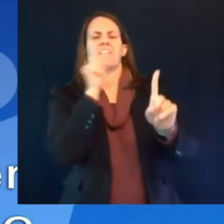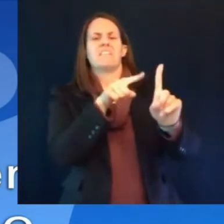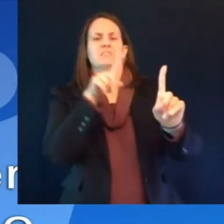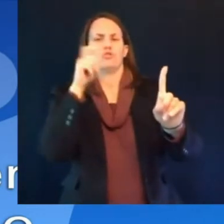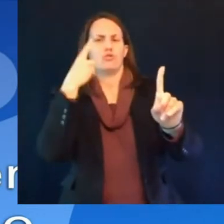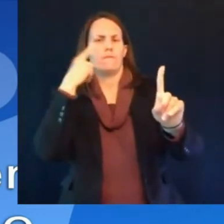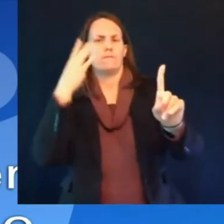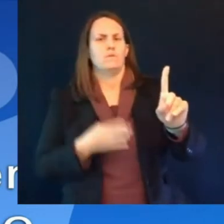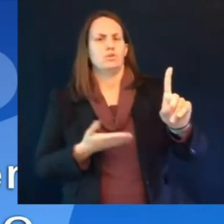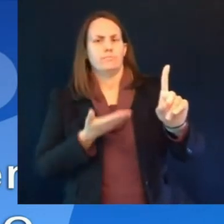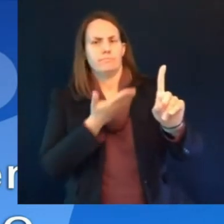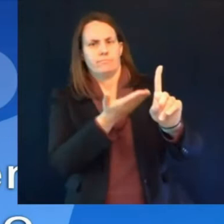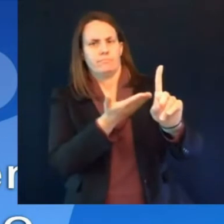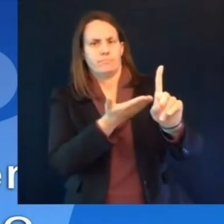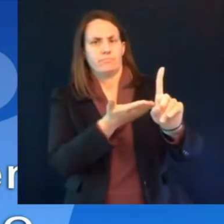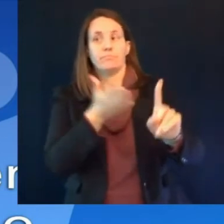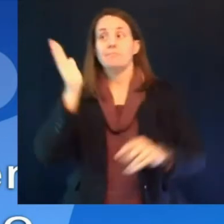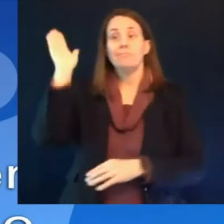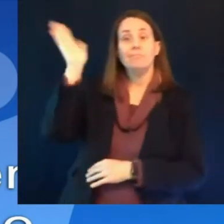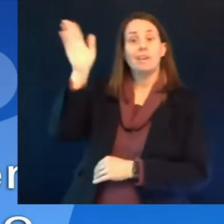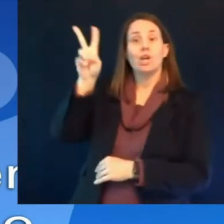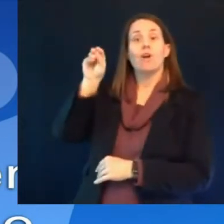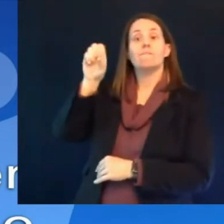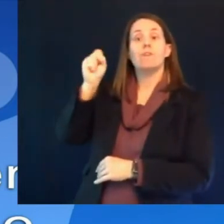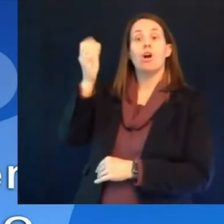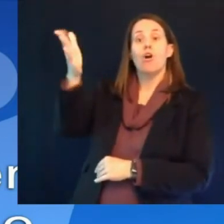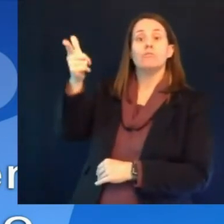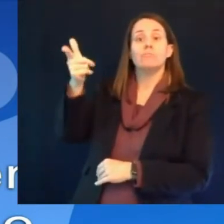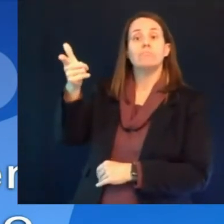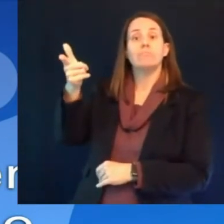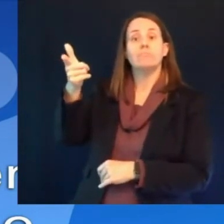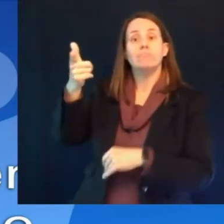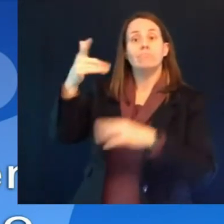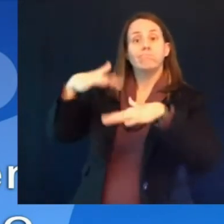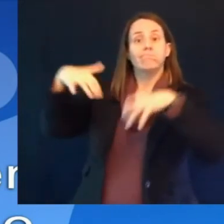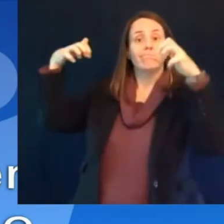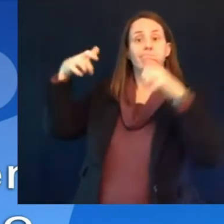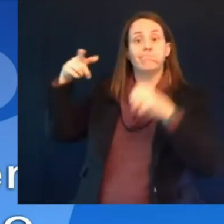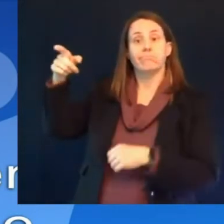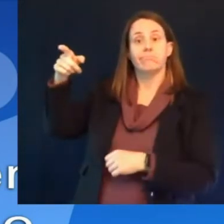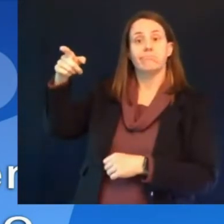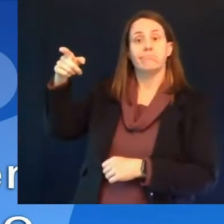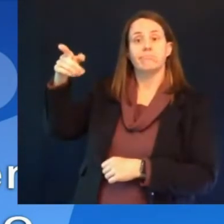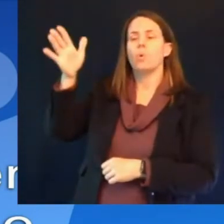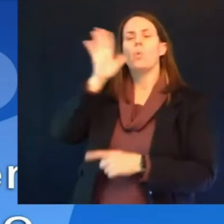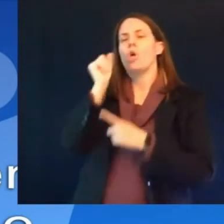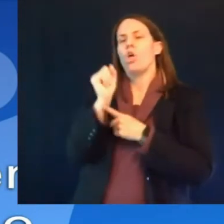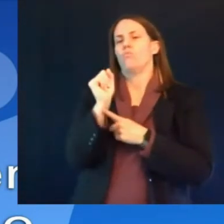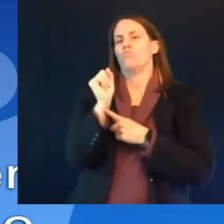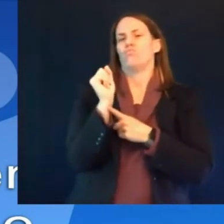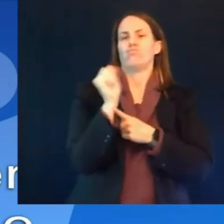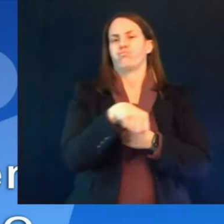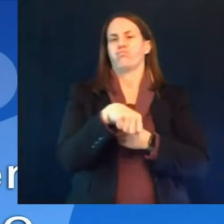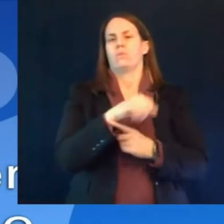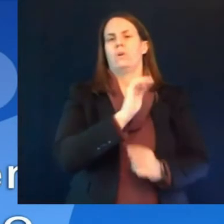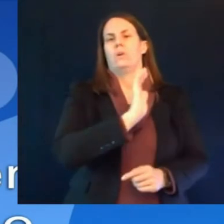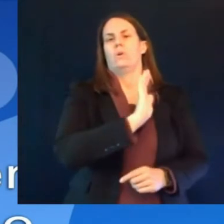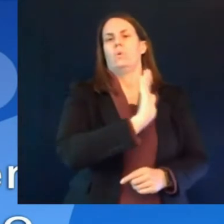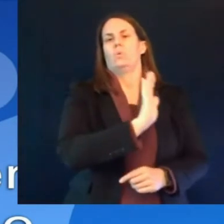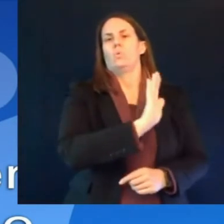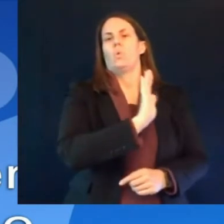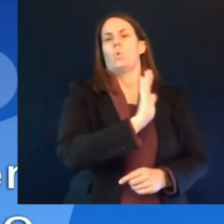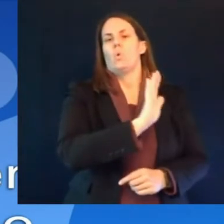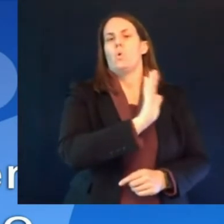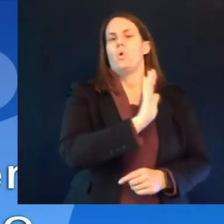he will seek to override the veto of ab1 to restore the federal emergency food assistance